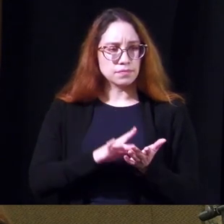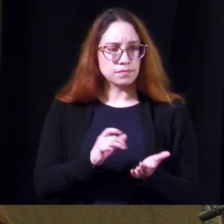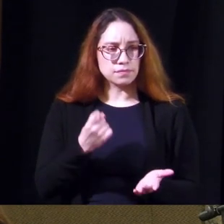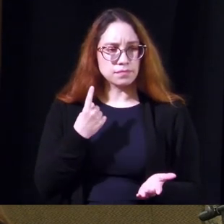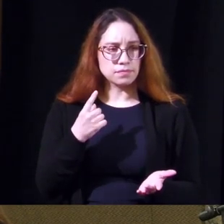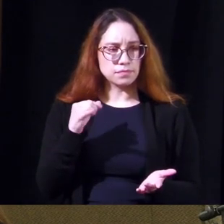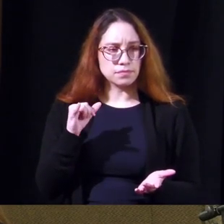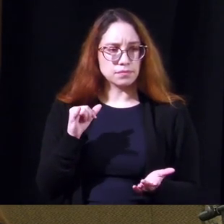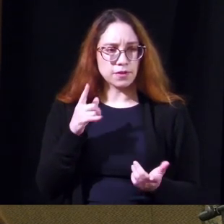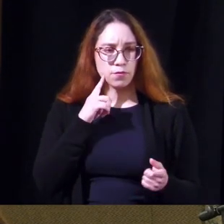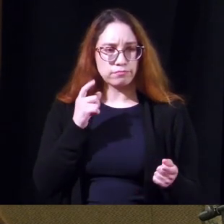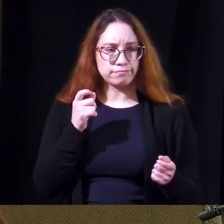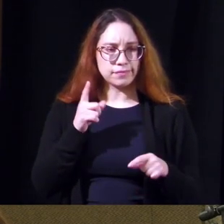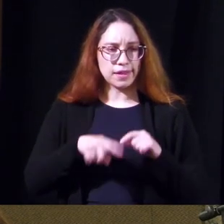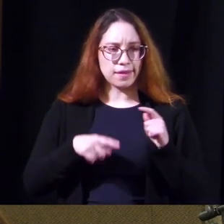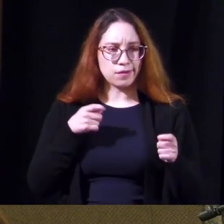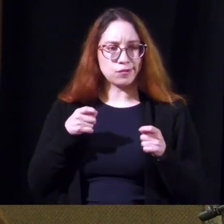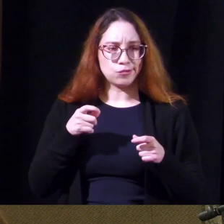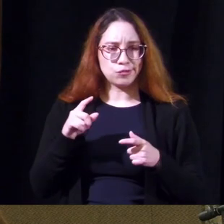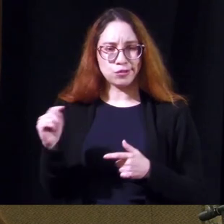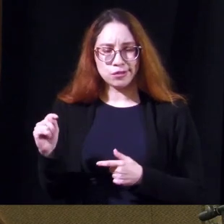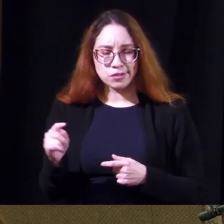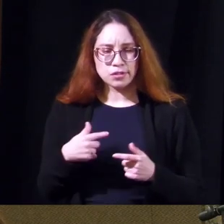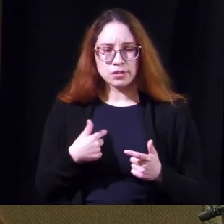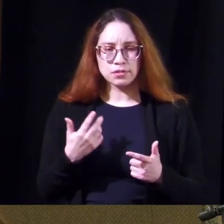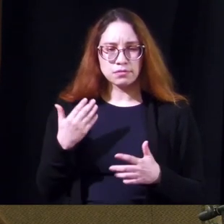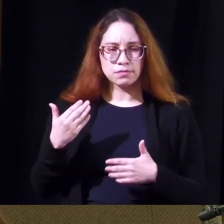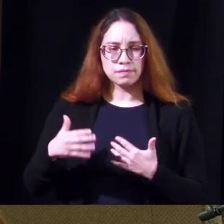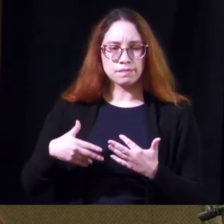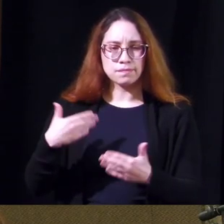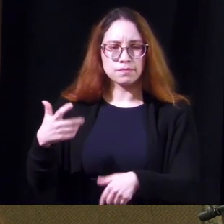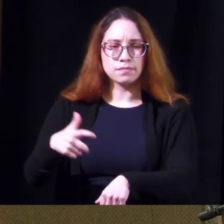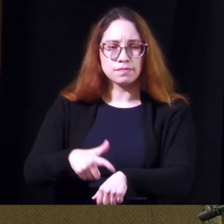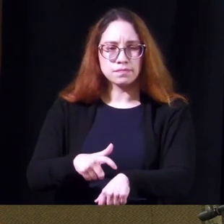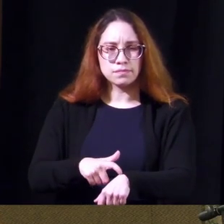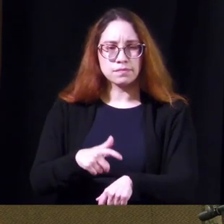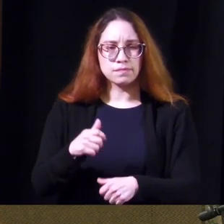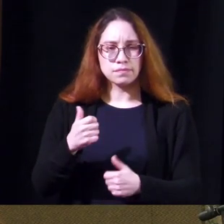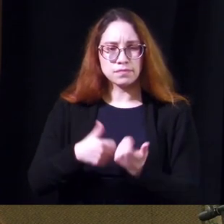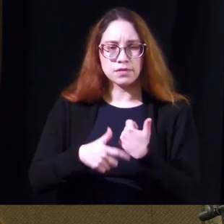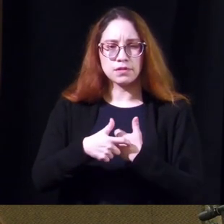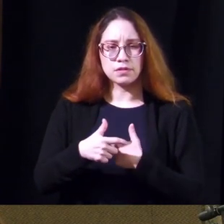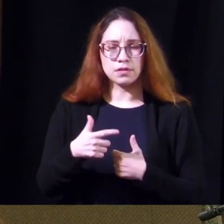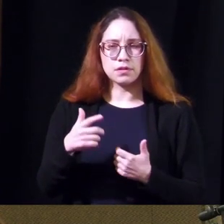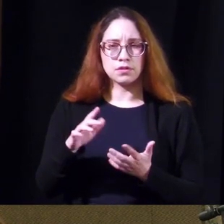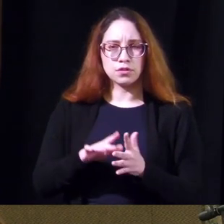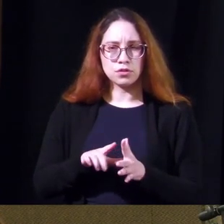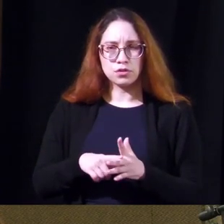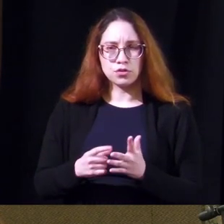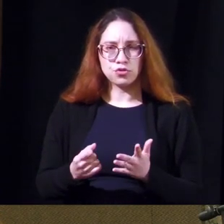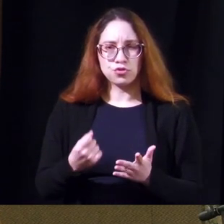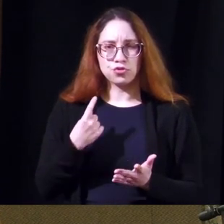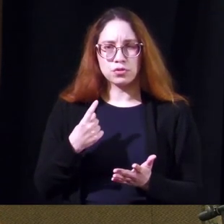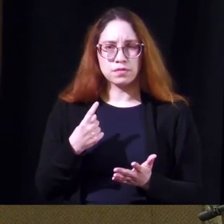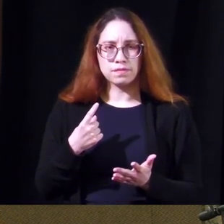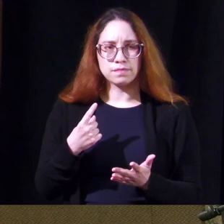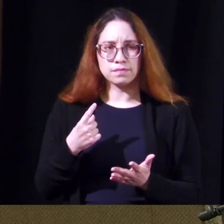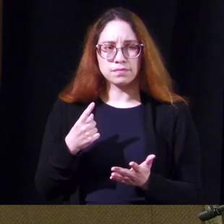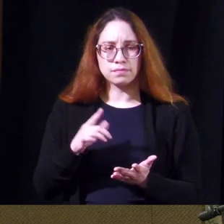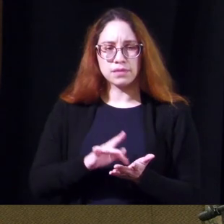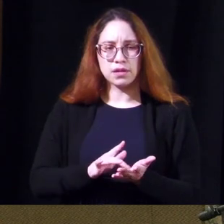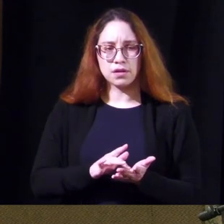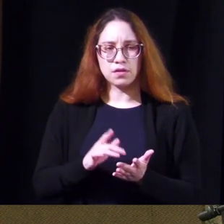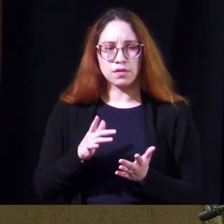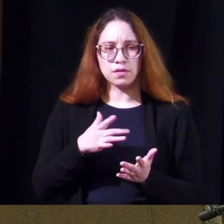incontinence for a while and after a long time every time you start taking the the incontinence meds